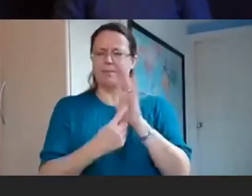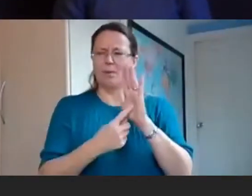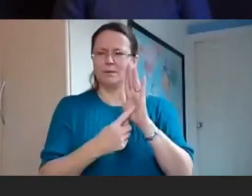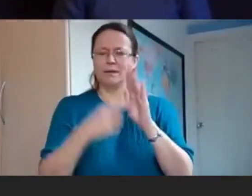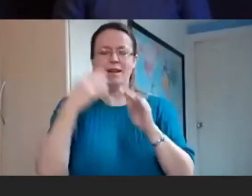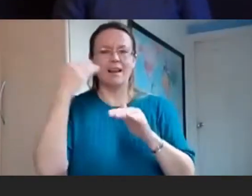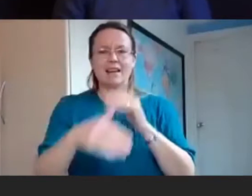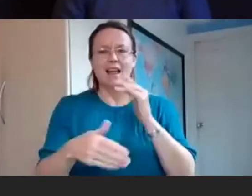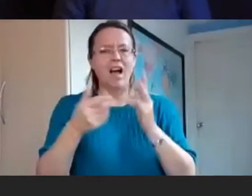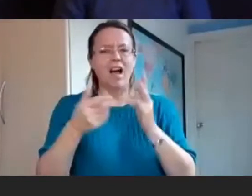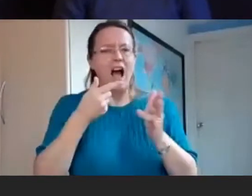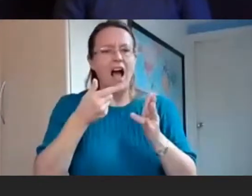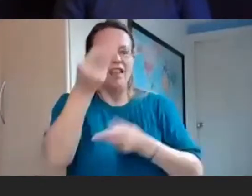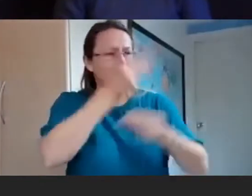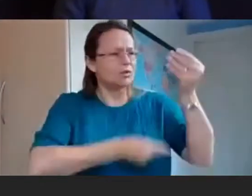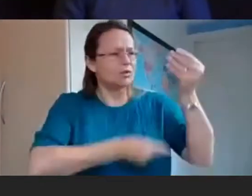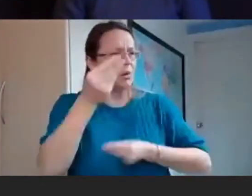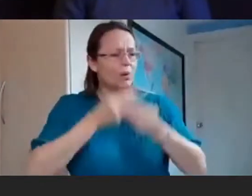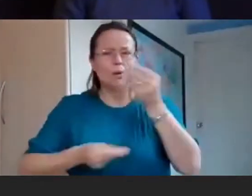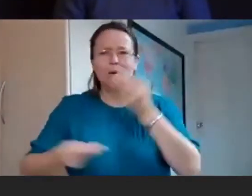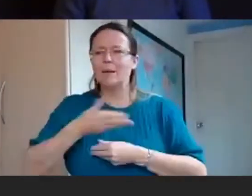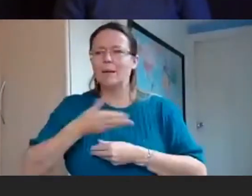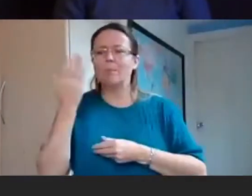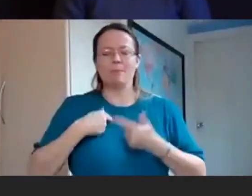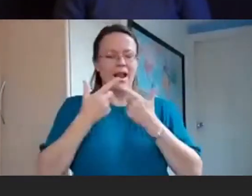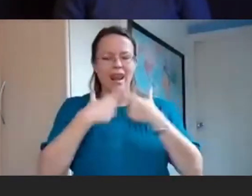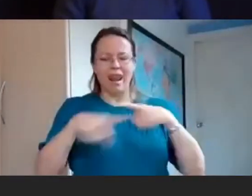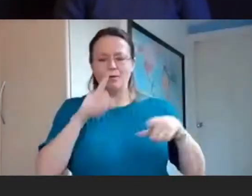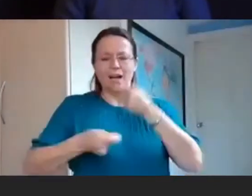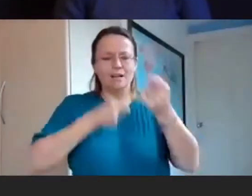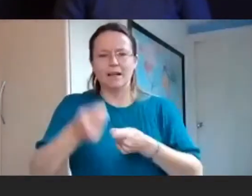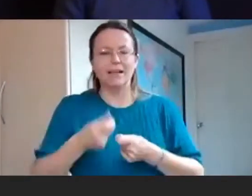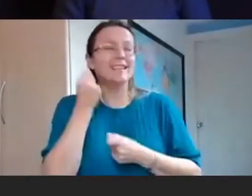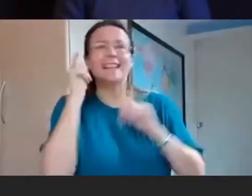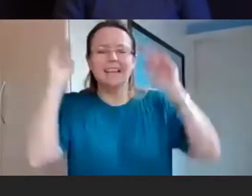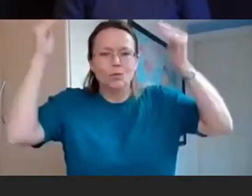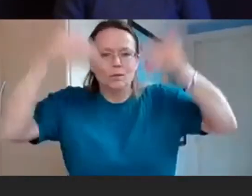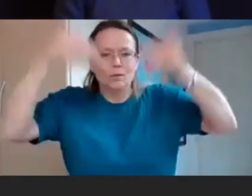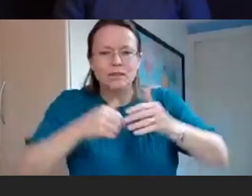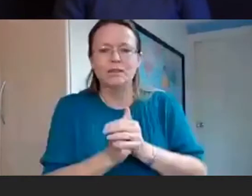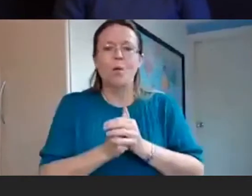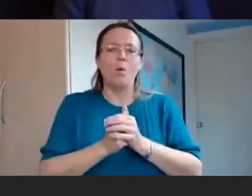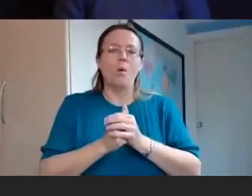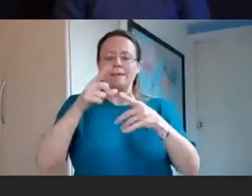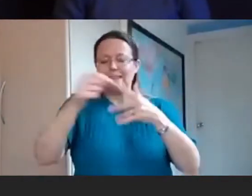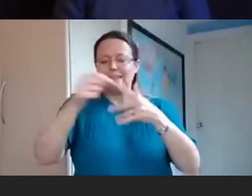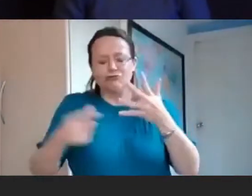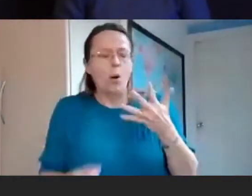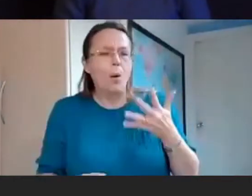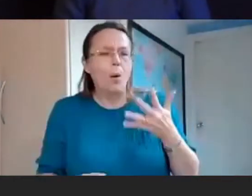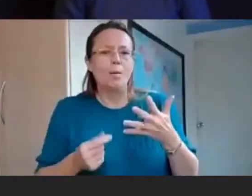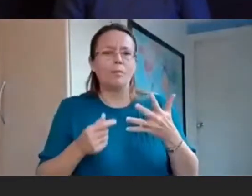Growing up I didn't have any of the language I have now to tell my story. I didn't have words like autistic or Ehlers-Danlos syndrome or disabled